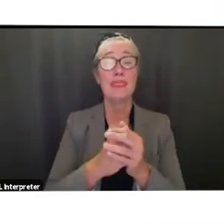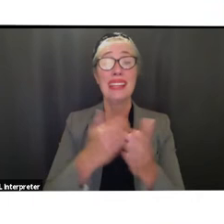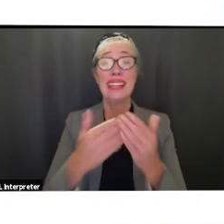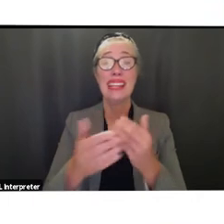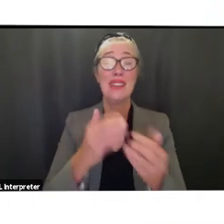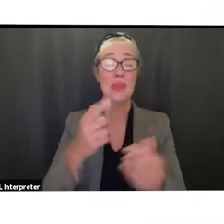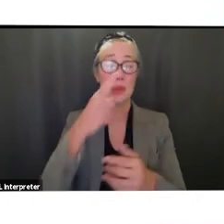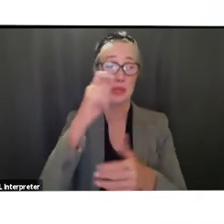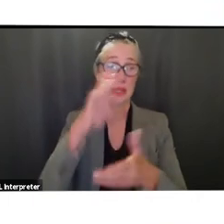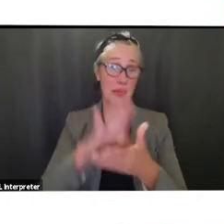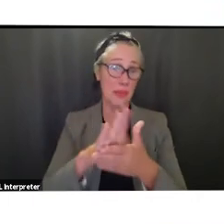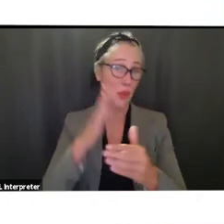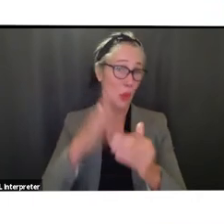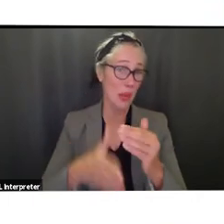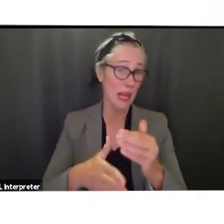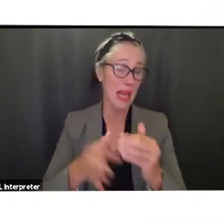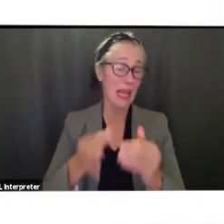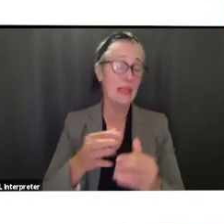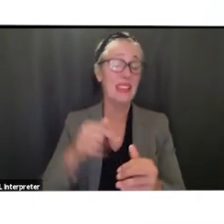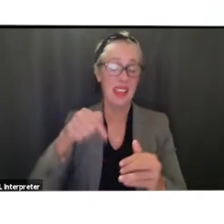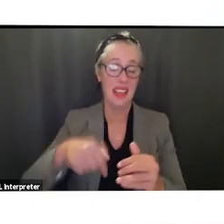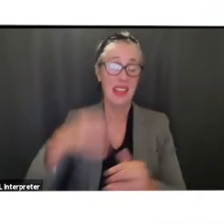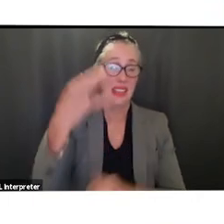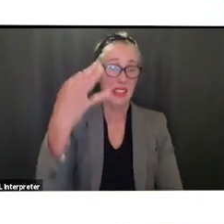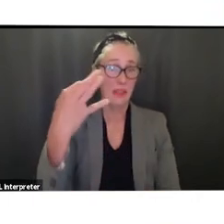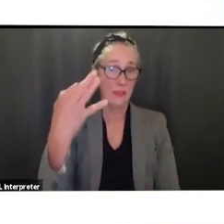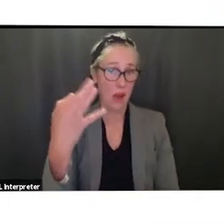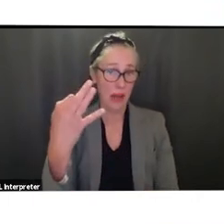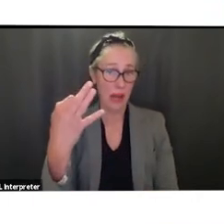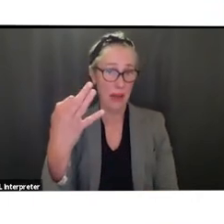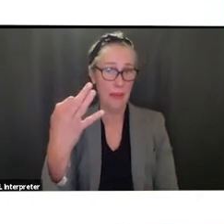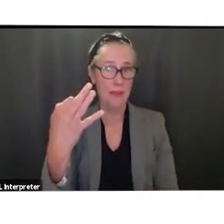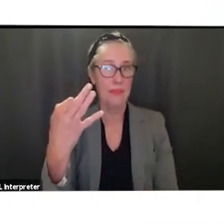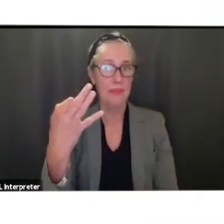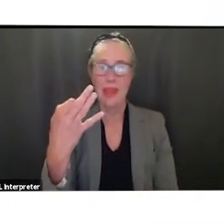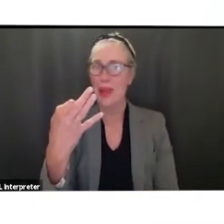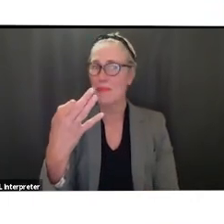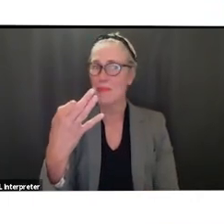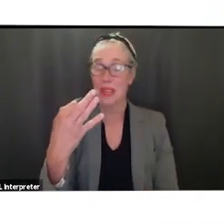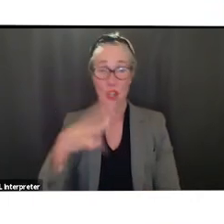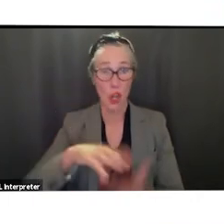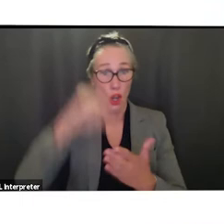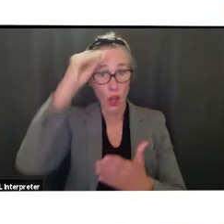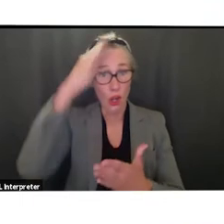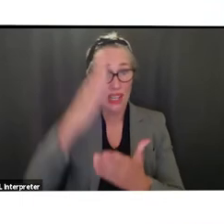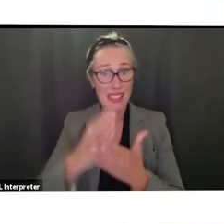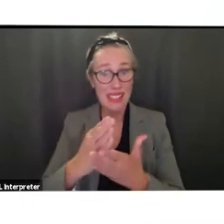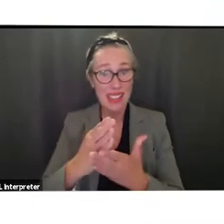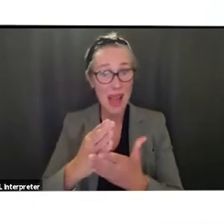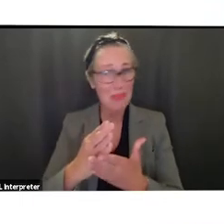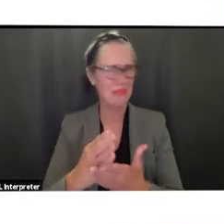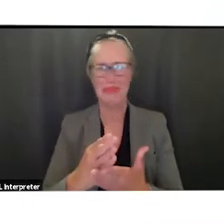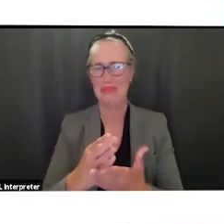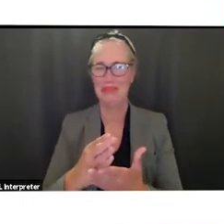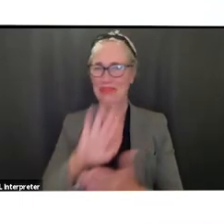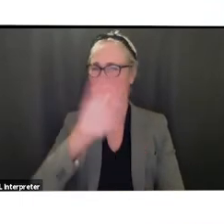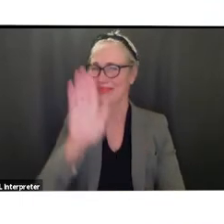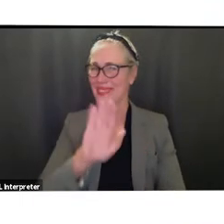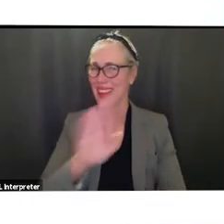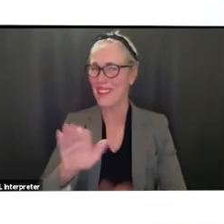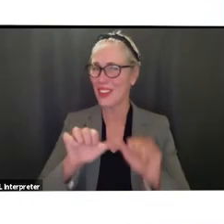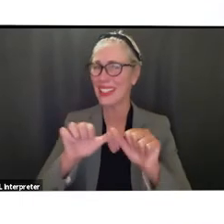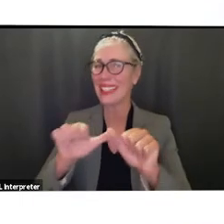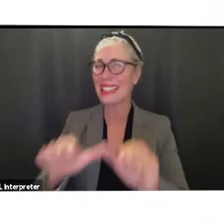ending for the most part this friday uh we are the learning is not ending we are extending their a soul